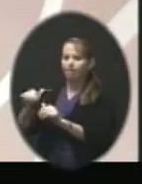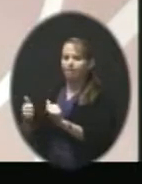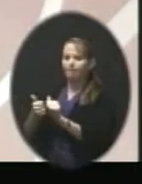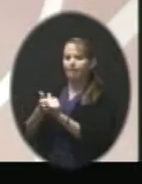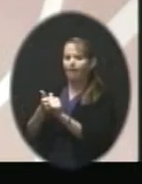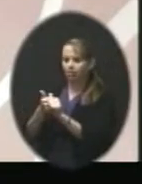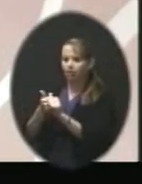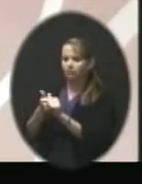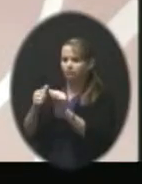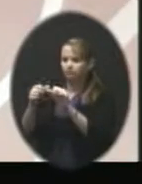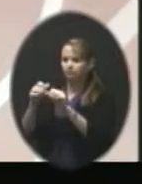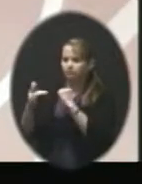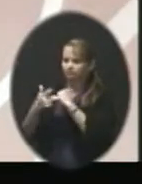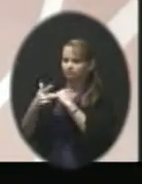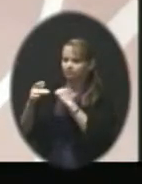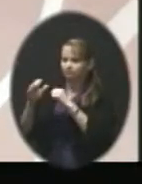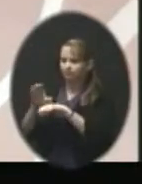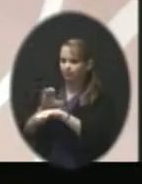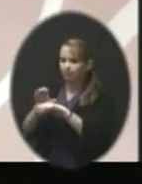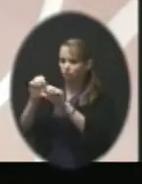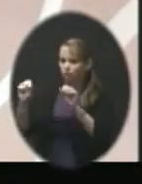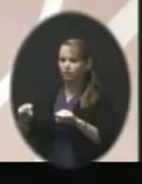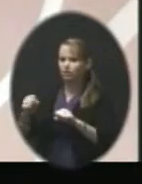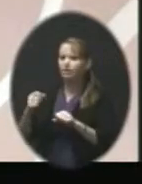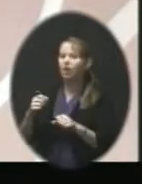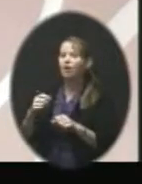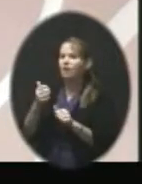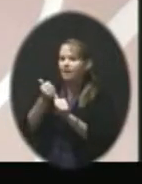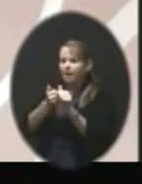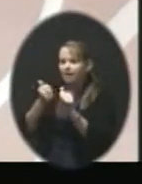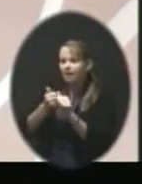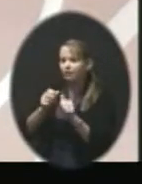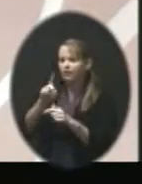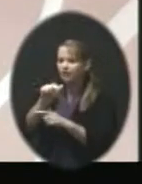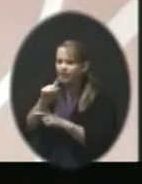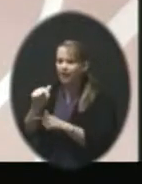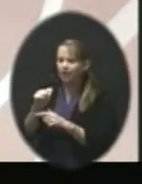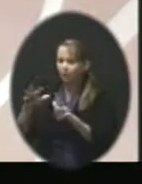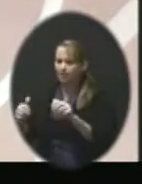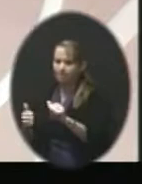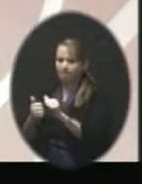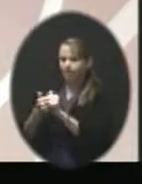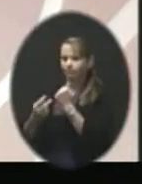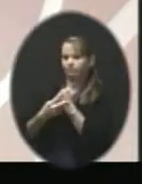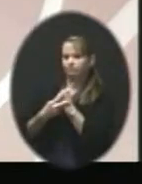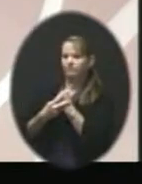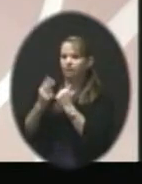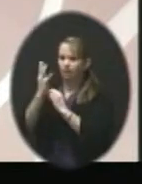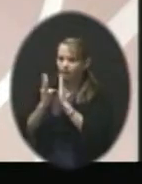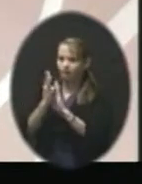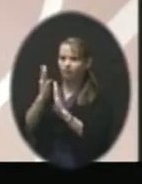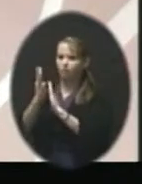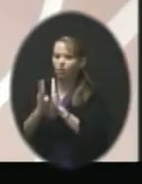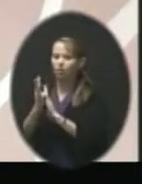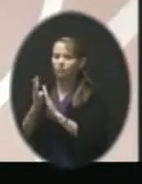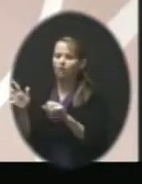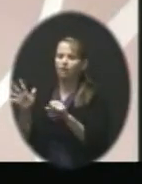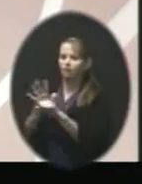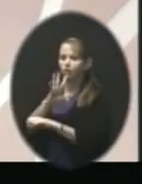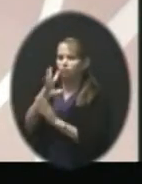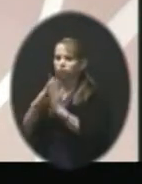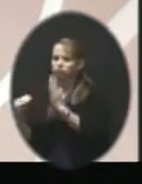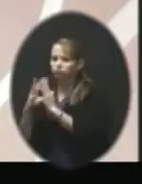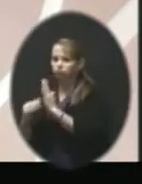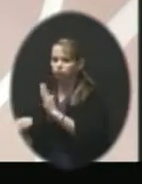We back up changes to every piece of data in the district every four hours, and a complete replication of that data happens